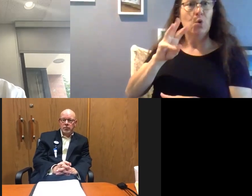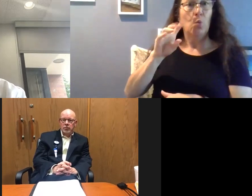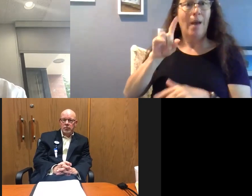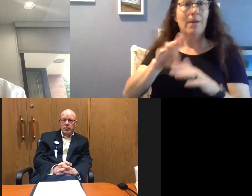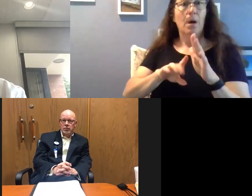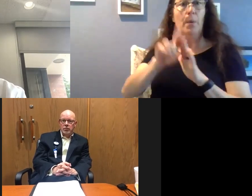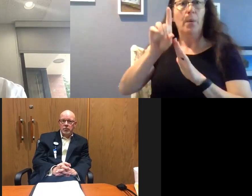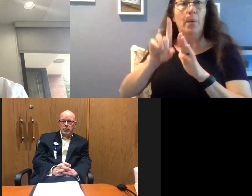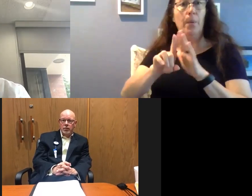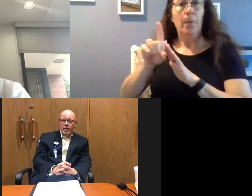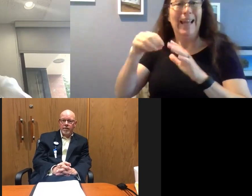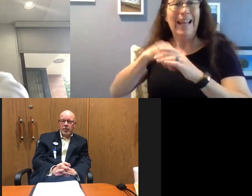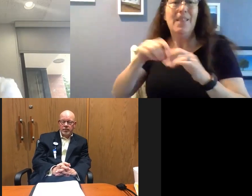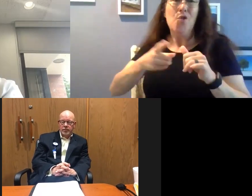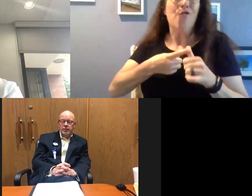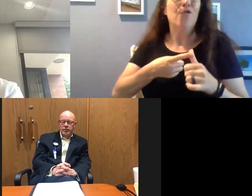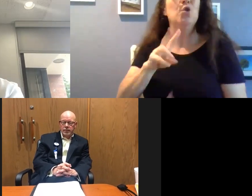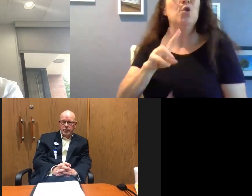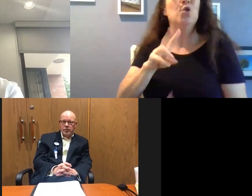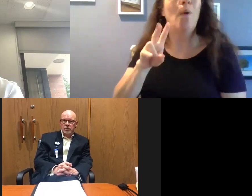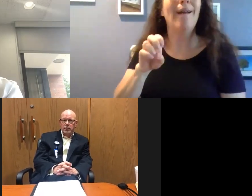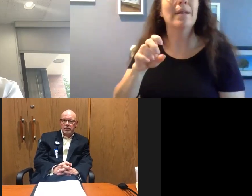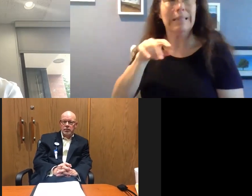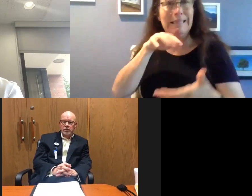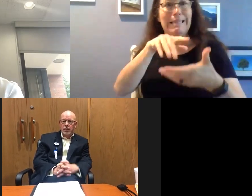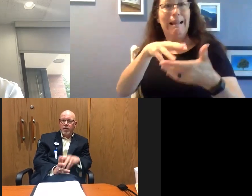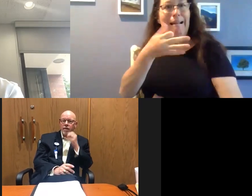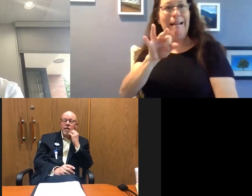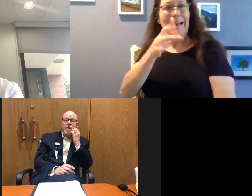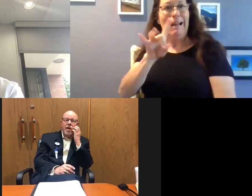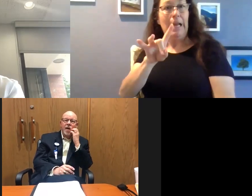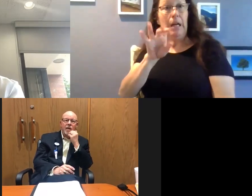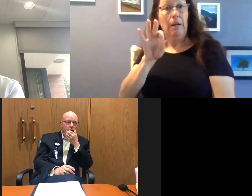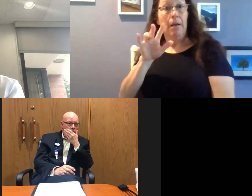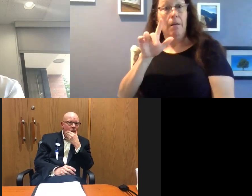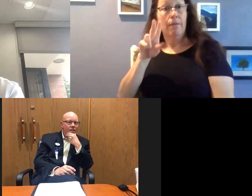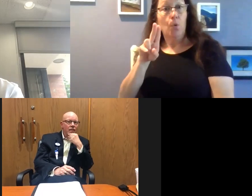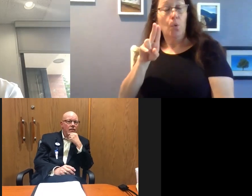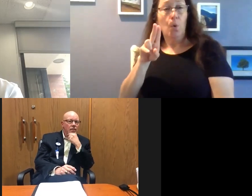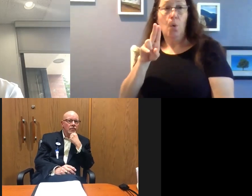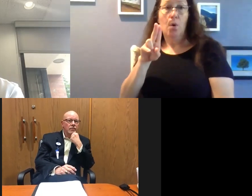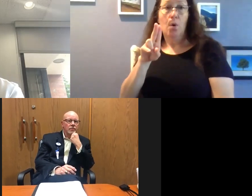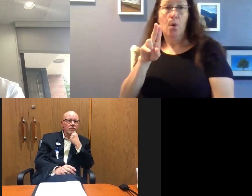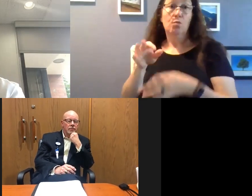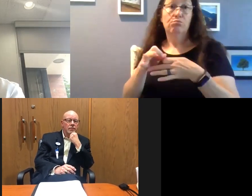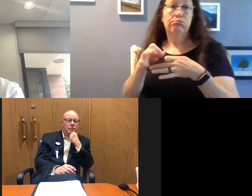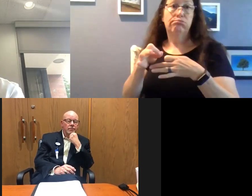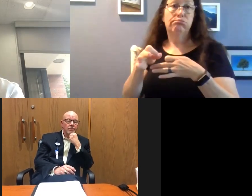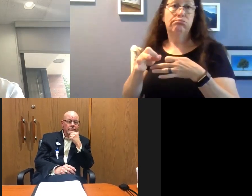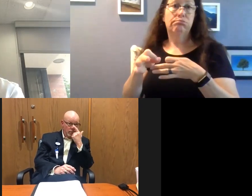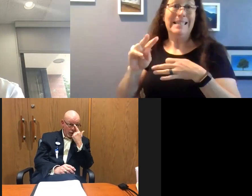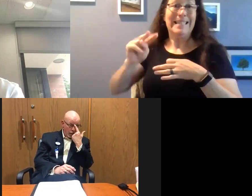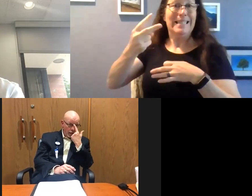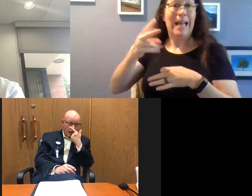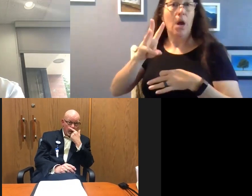spikes we're seeing within the first wave. If you study the 1918 flu pandemic, it was much, much later that the second